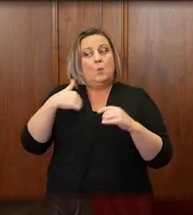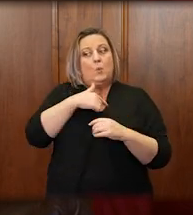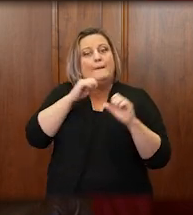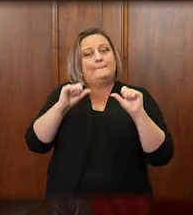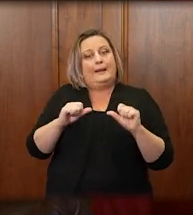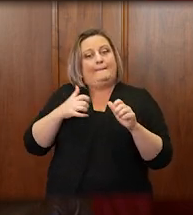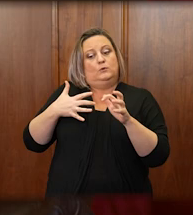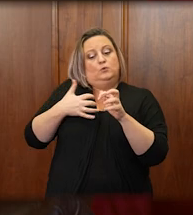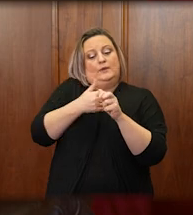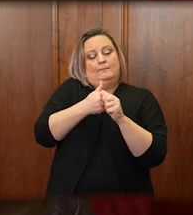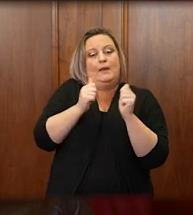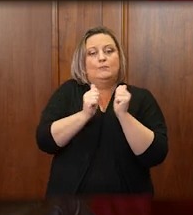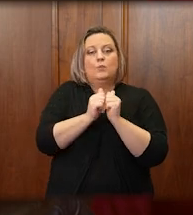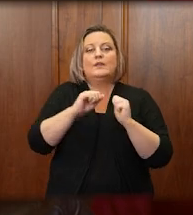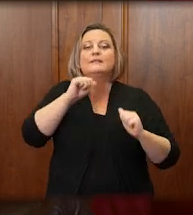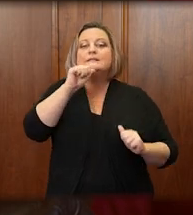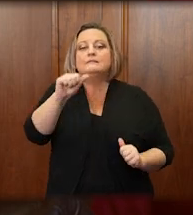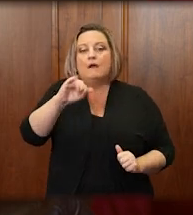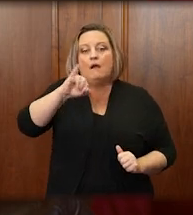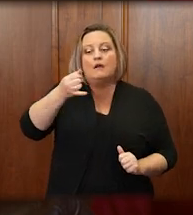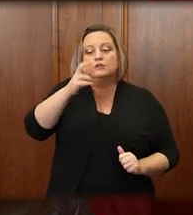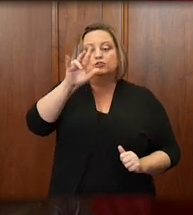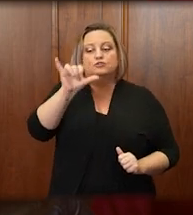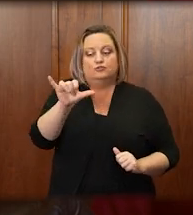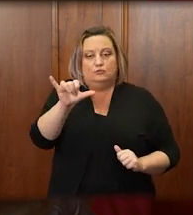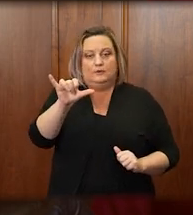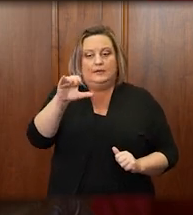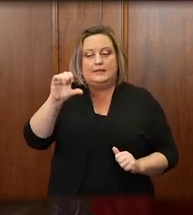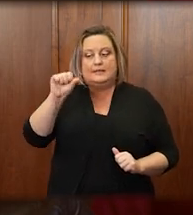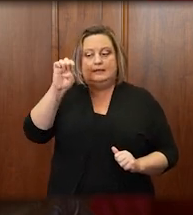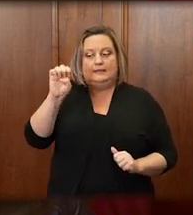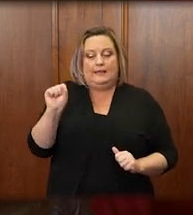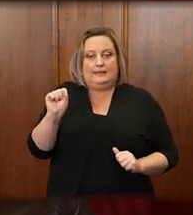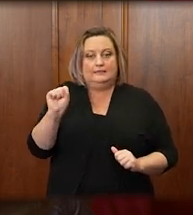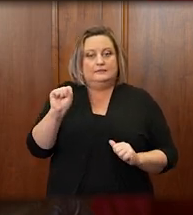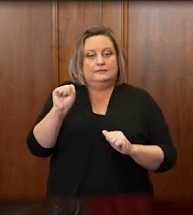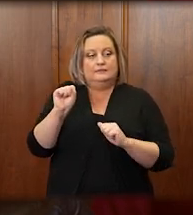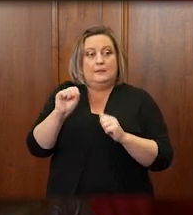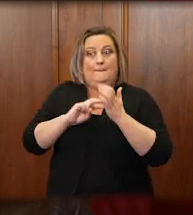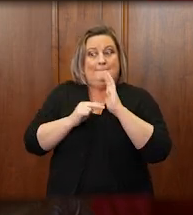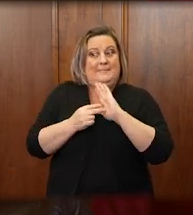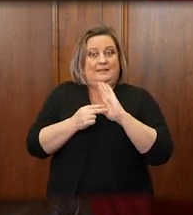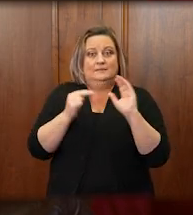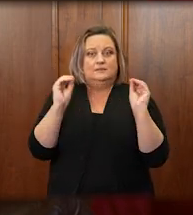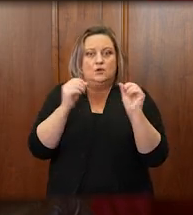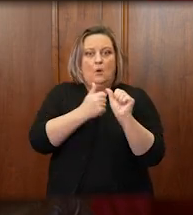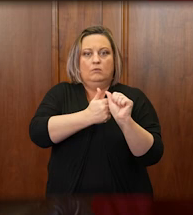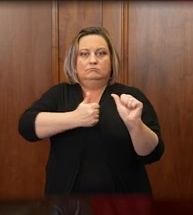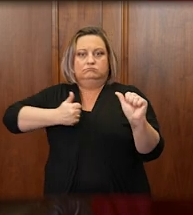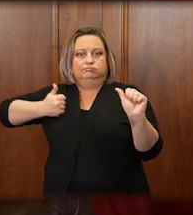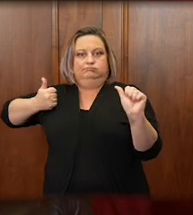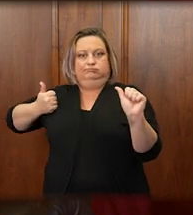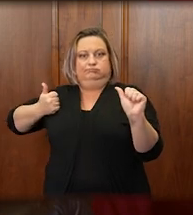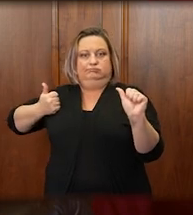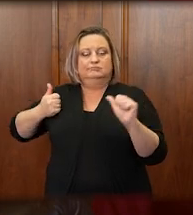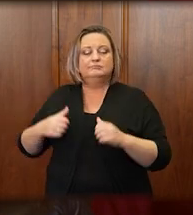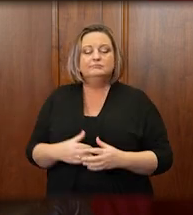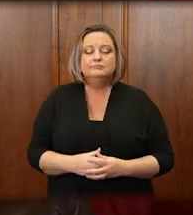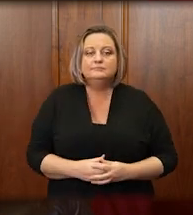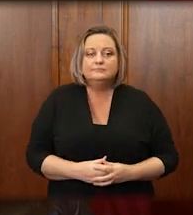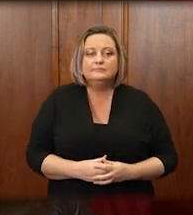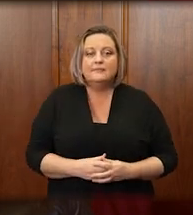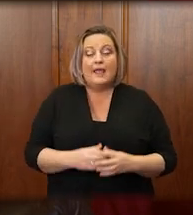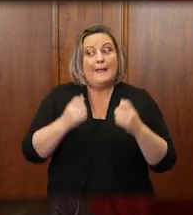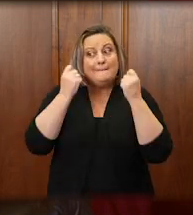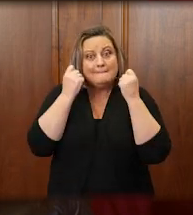their non-jury caseloads so there is no backlog in those kinds of cases. And of course, a lot of